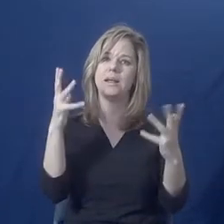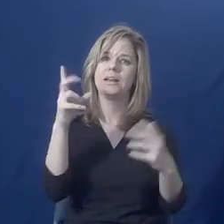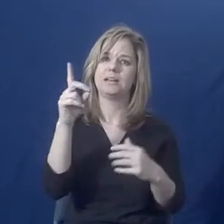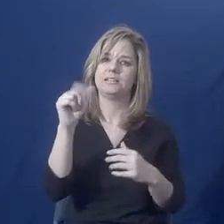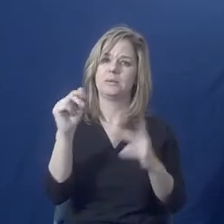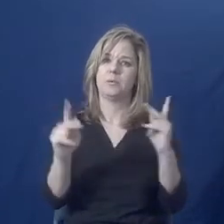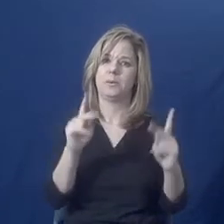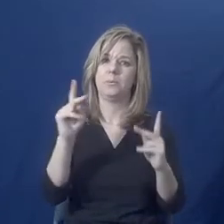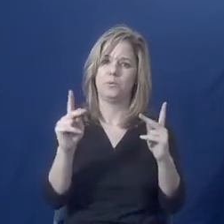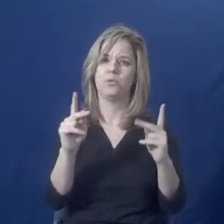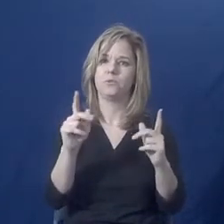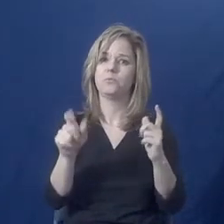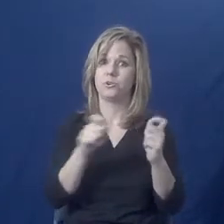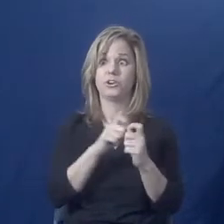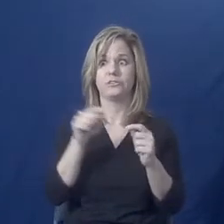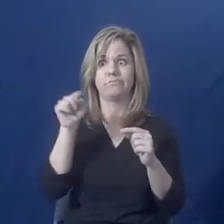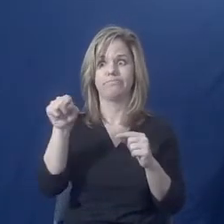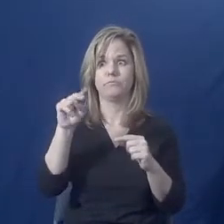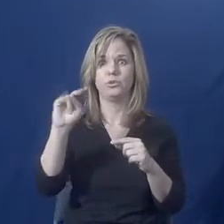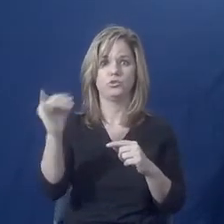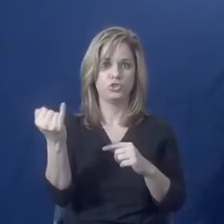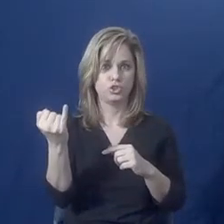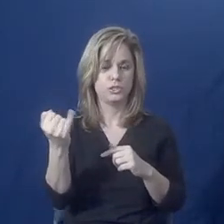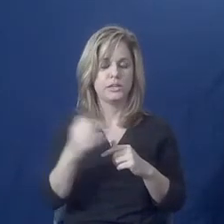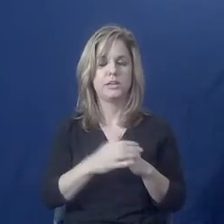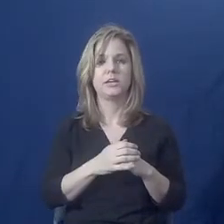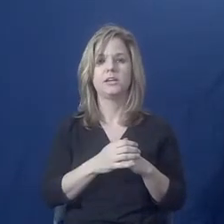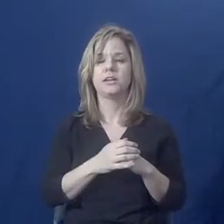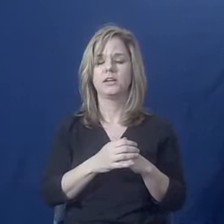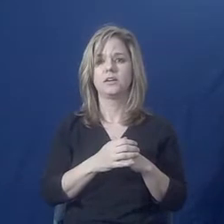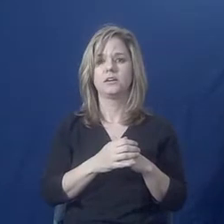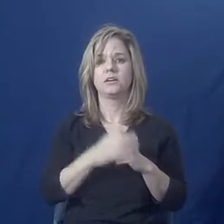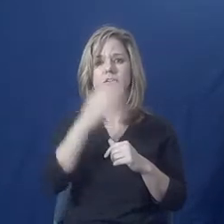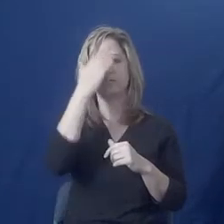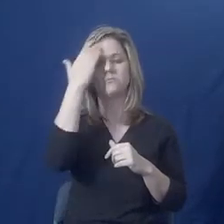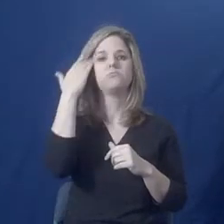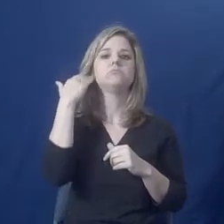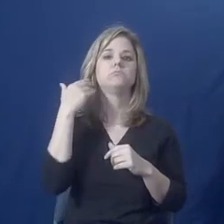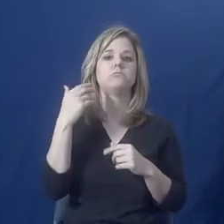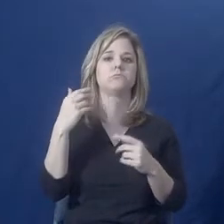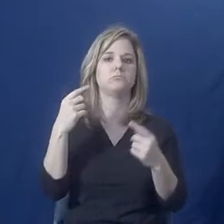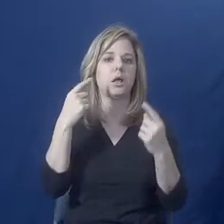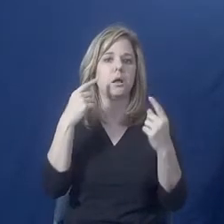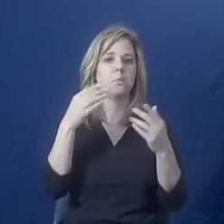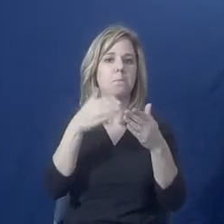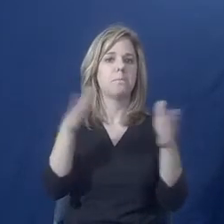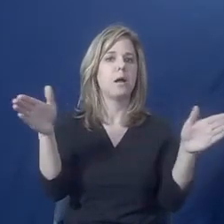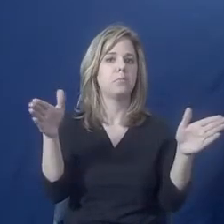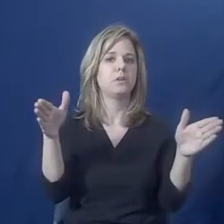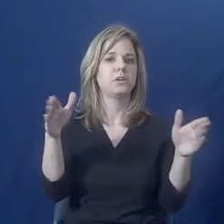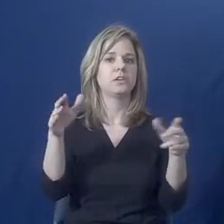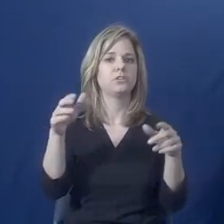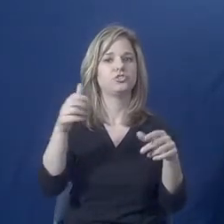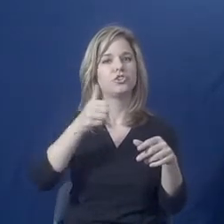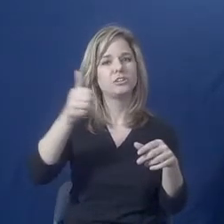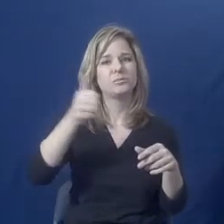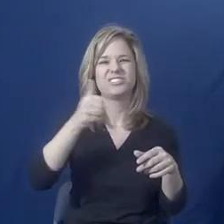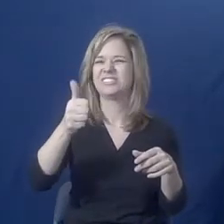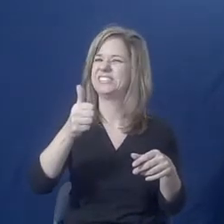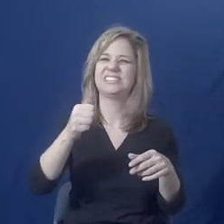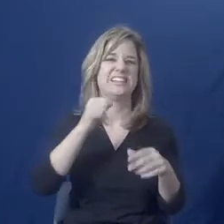people in New Jersey, our public transportation system is not one of the best.